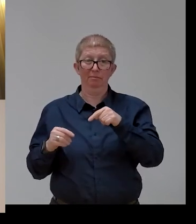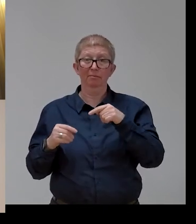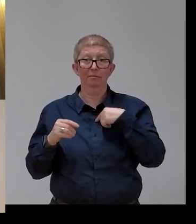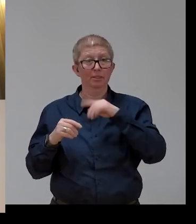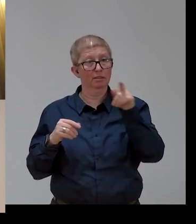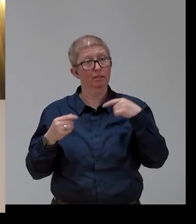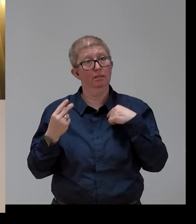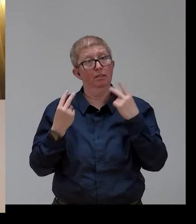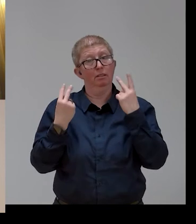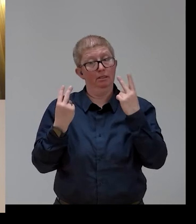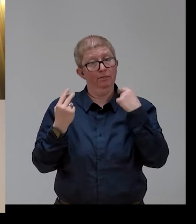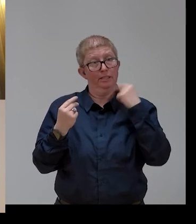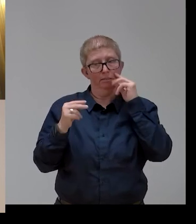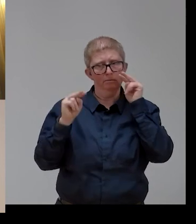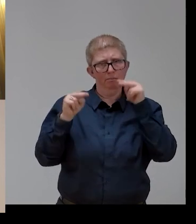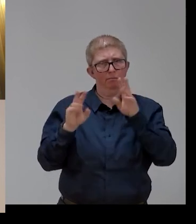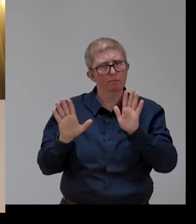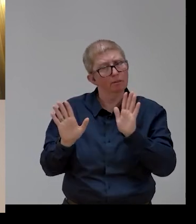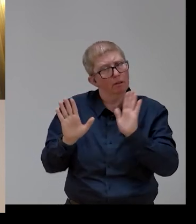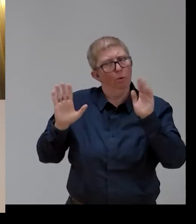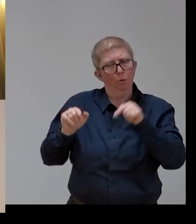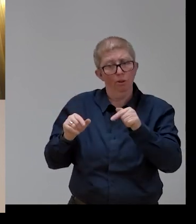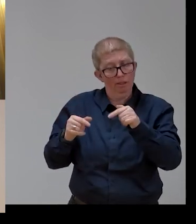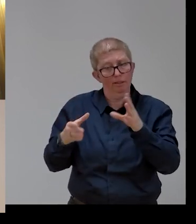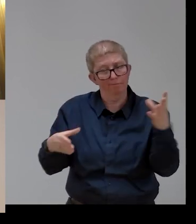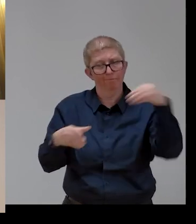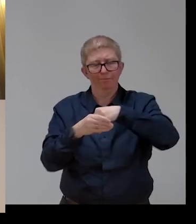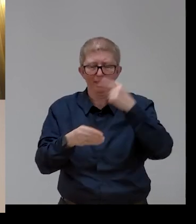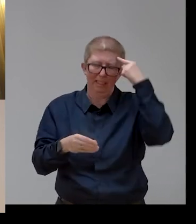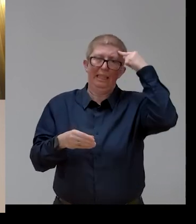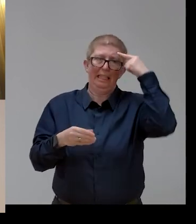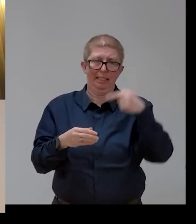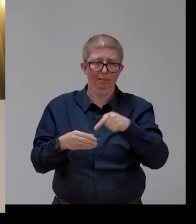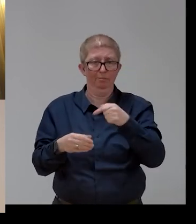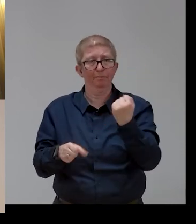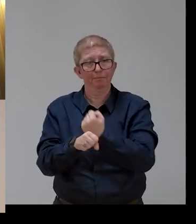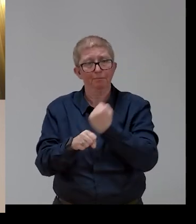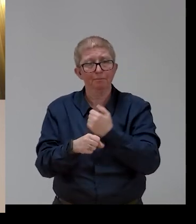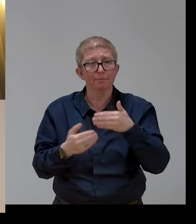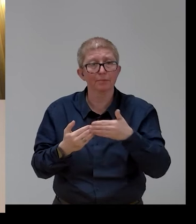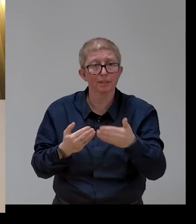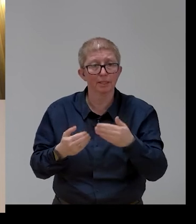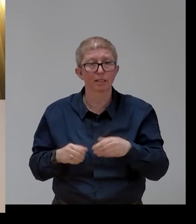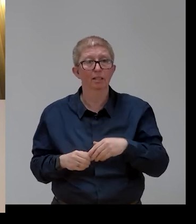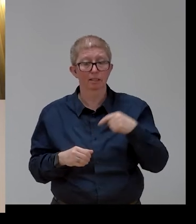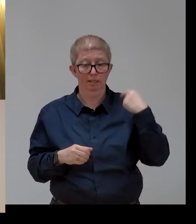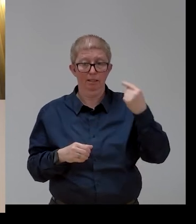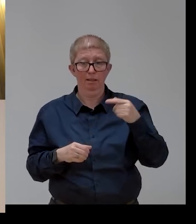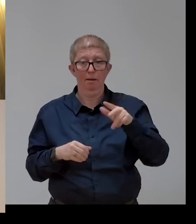I hope really that by the 3rd of March, which is the targeted date for publication, we will be able to